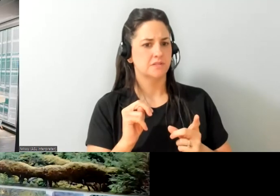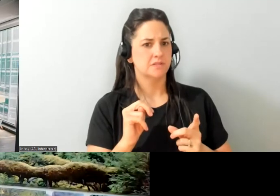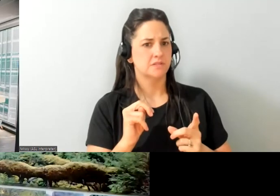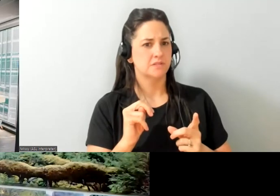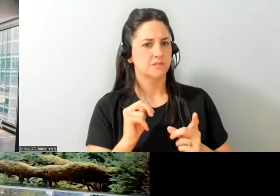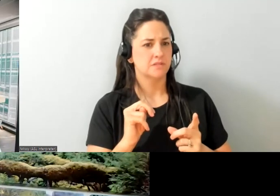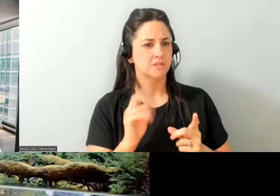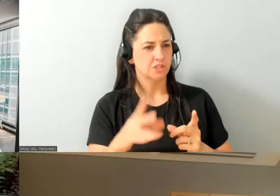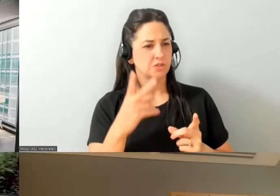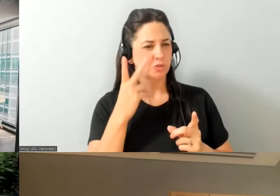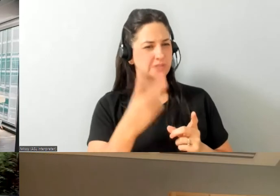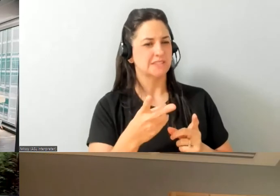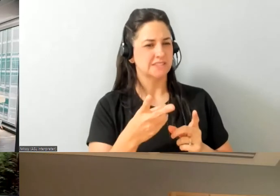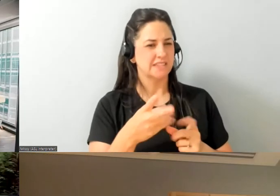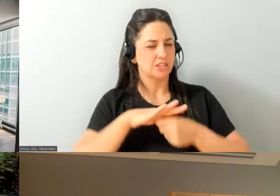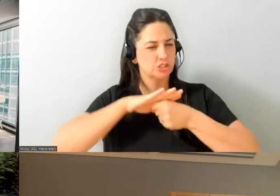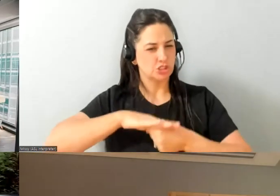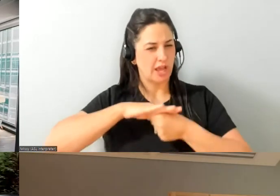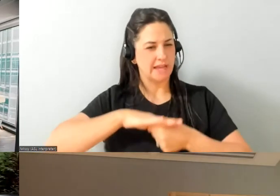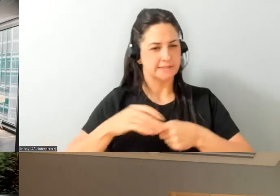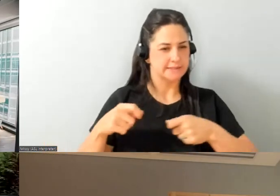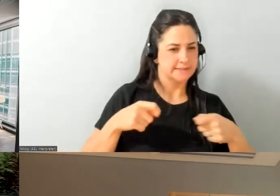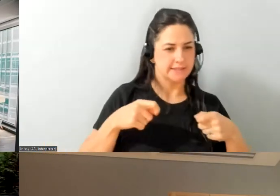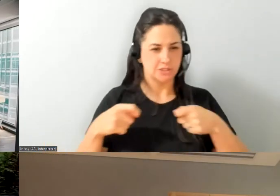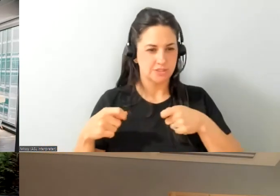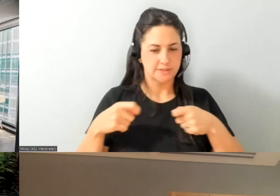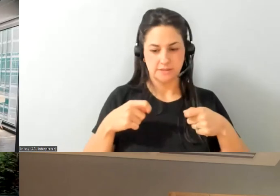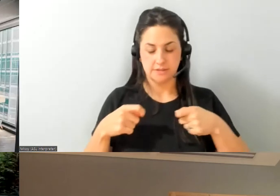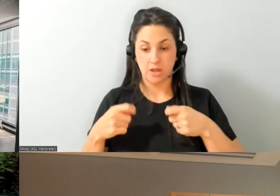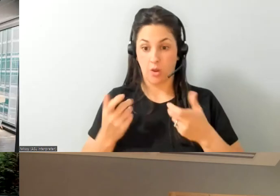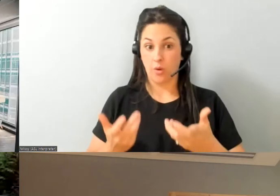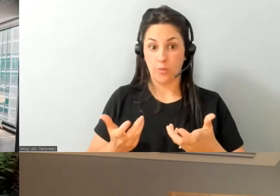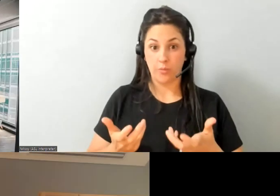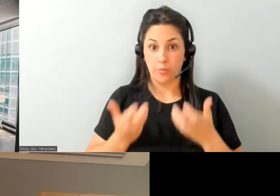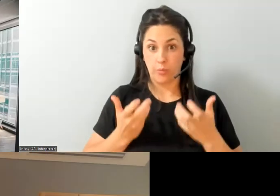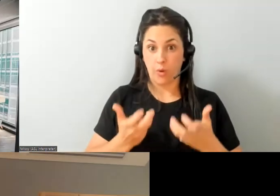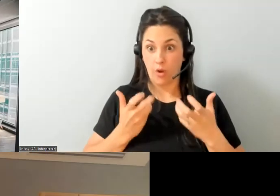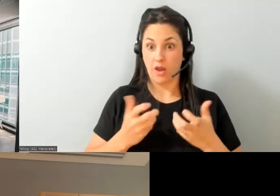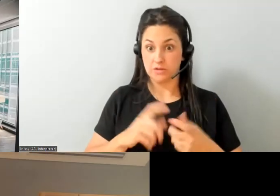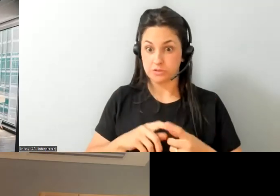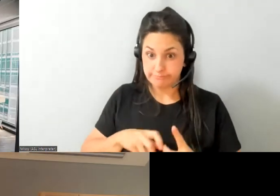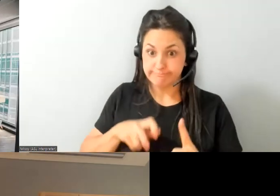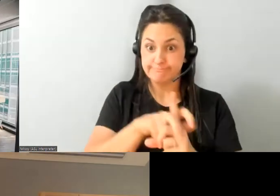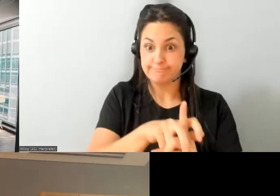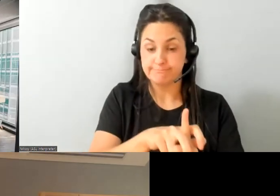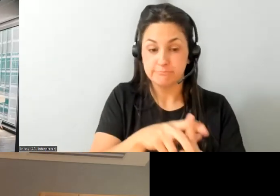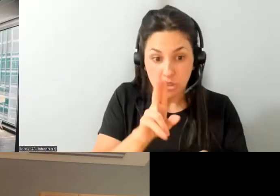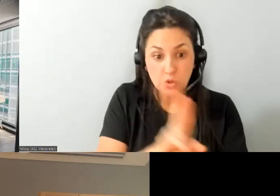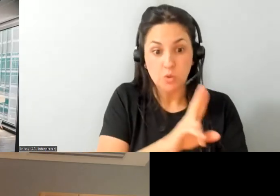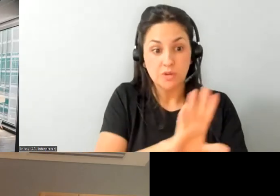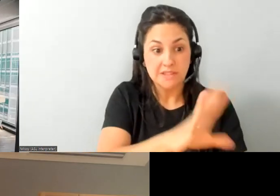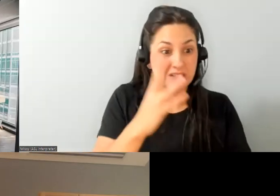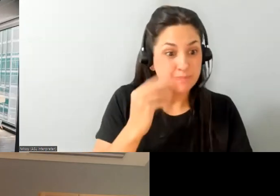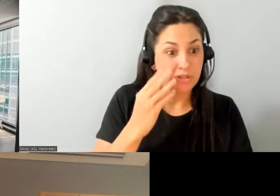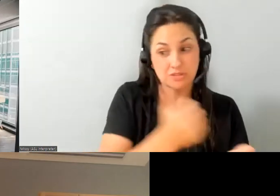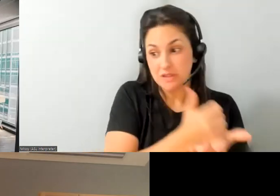this stress this tension between wanting to engage people and to use their experience to benefit others and to